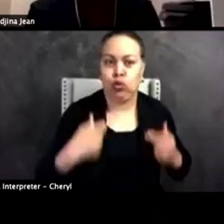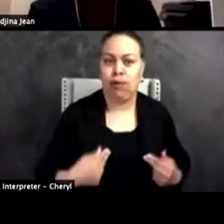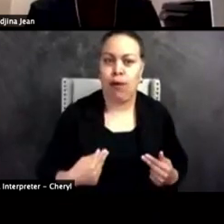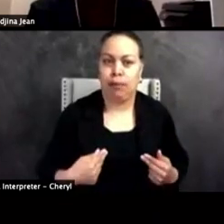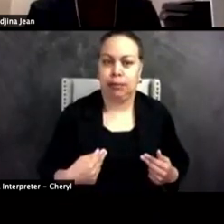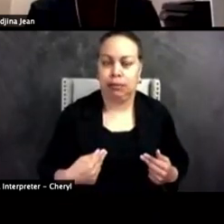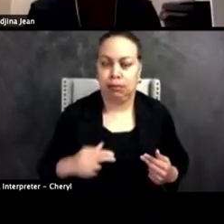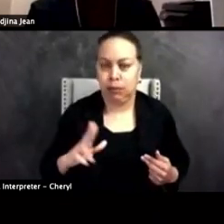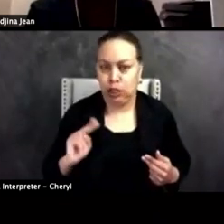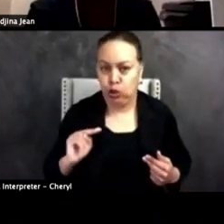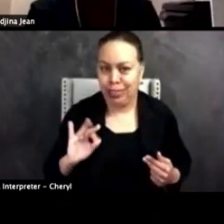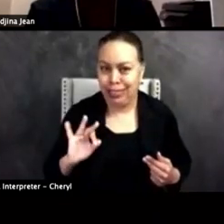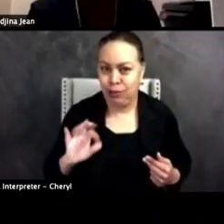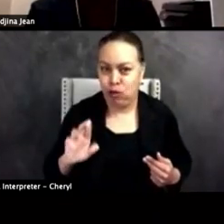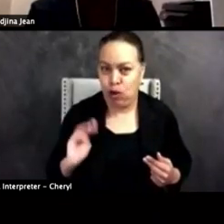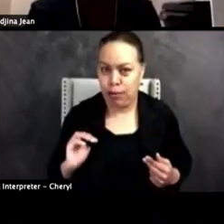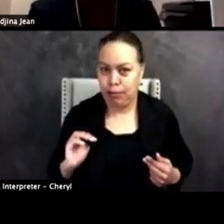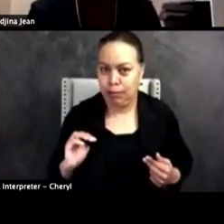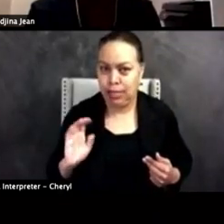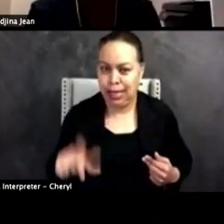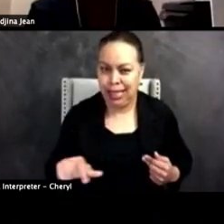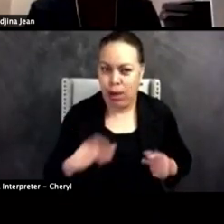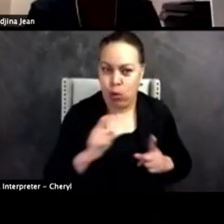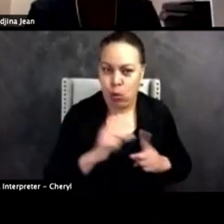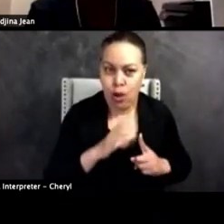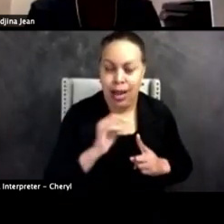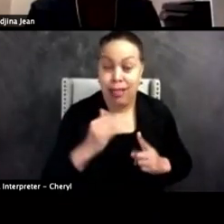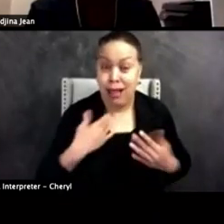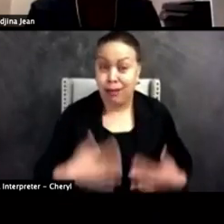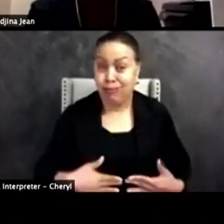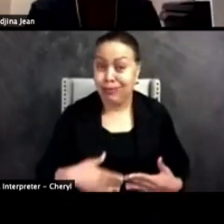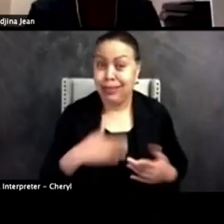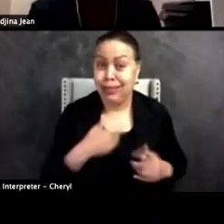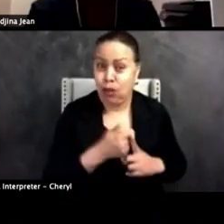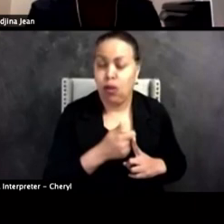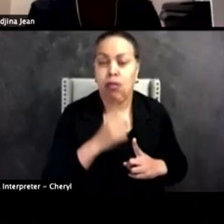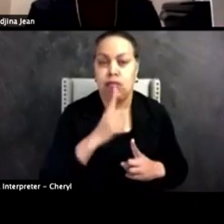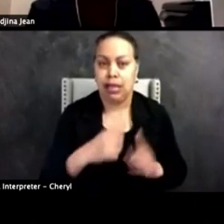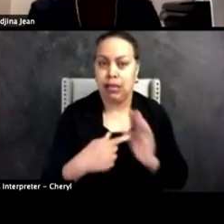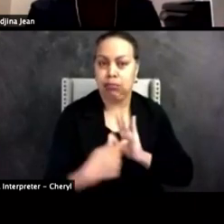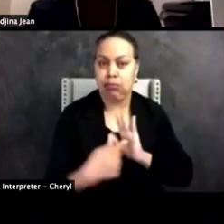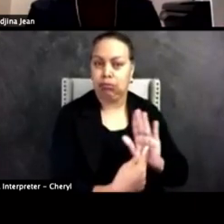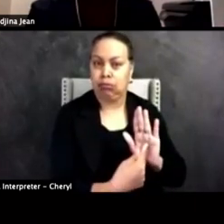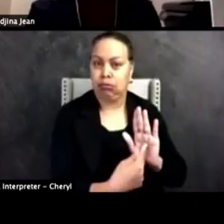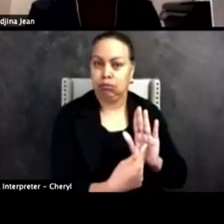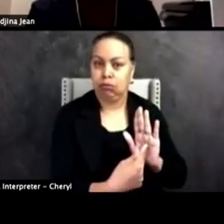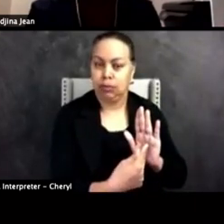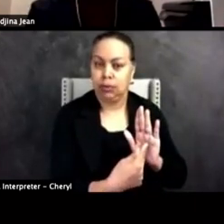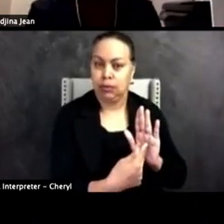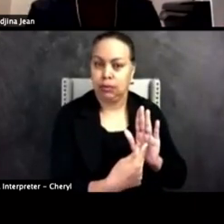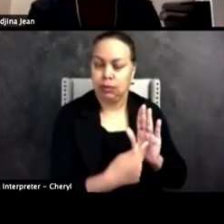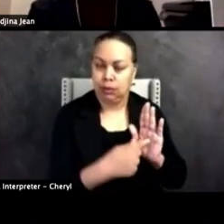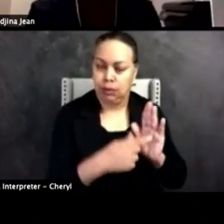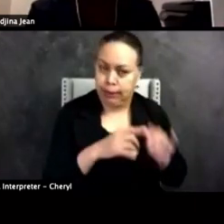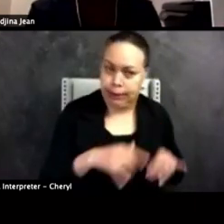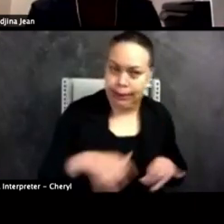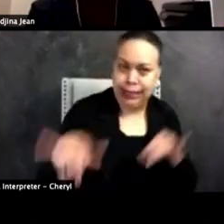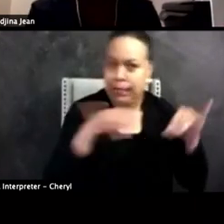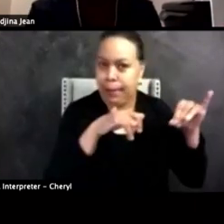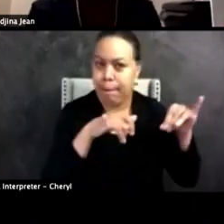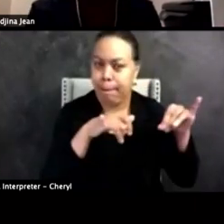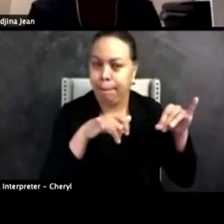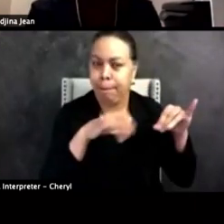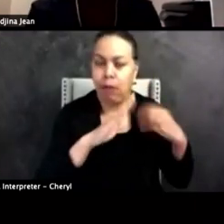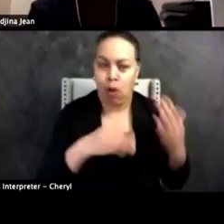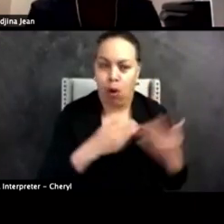word uniform, and the uniform itself is meant to make them appear the same, right? Every